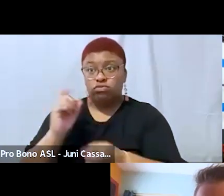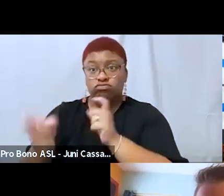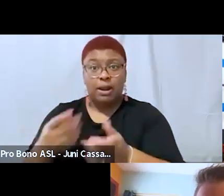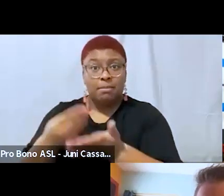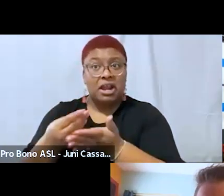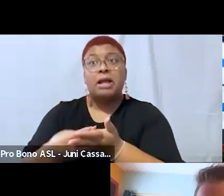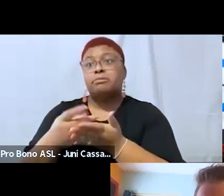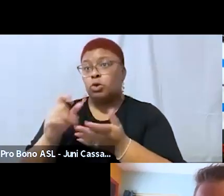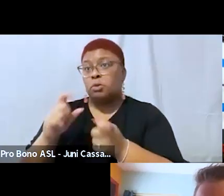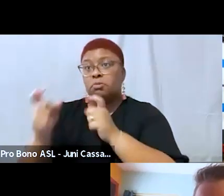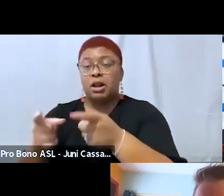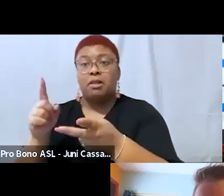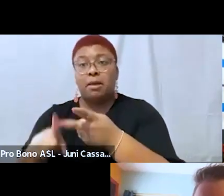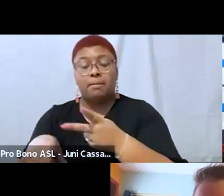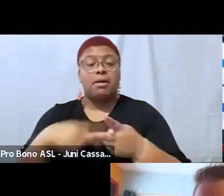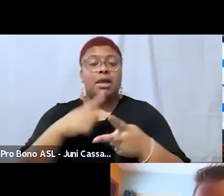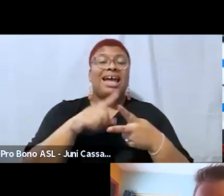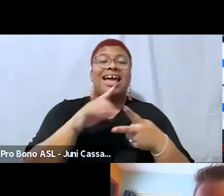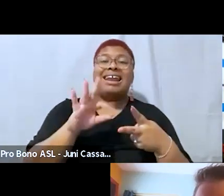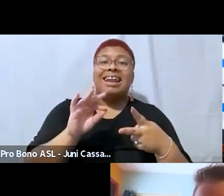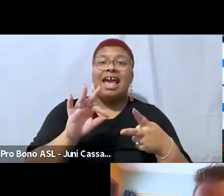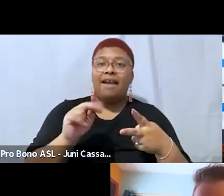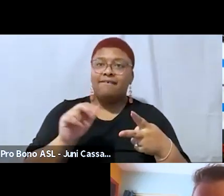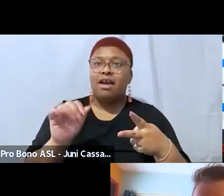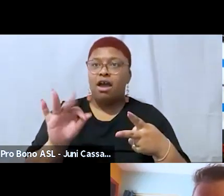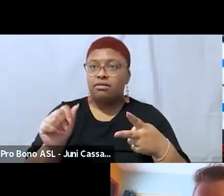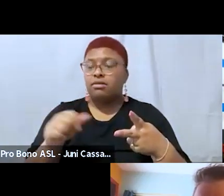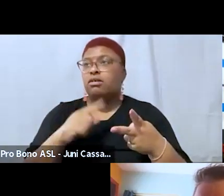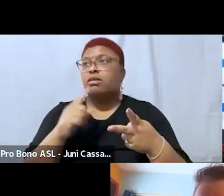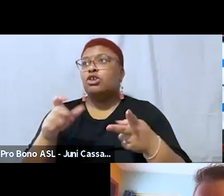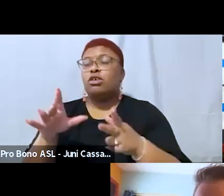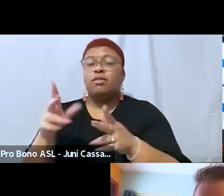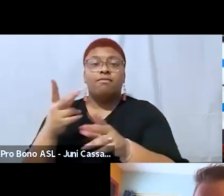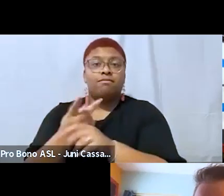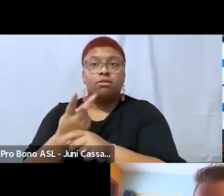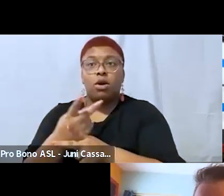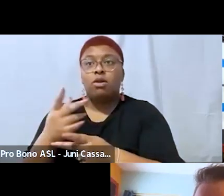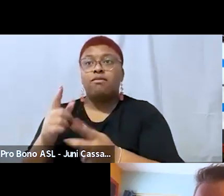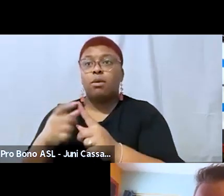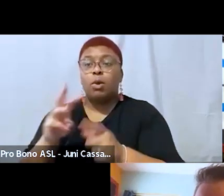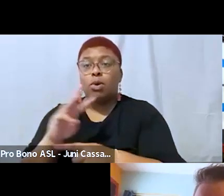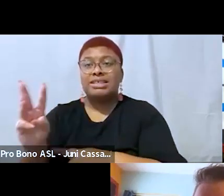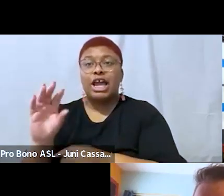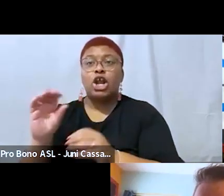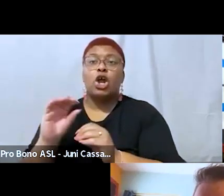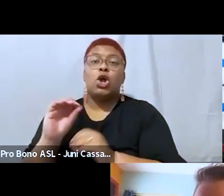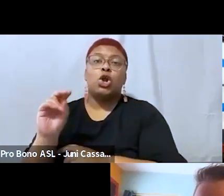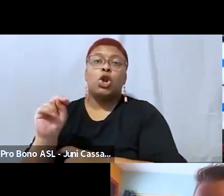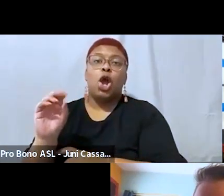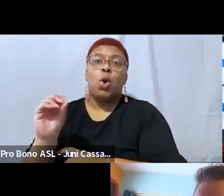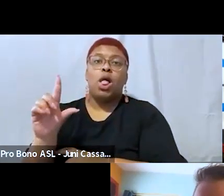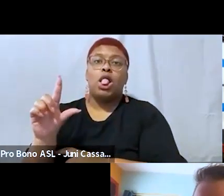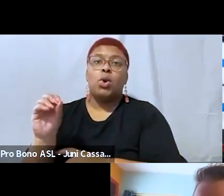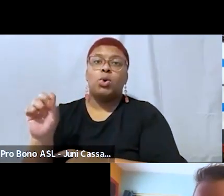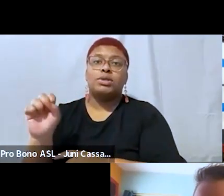as nafa and you can find information about them on their website which is no lose.org um no lose was founded by